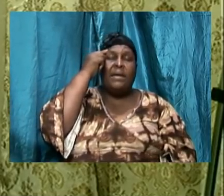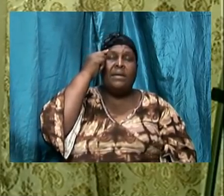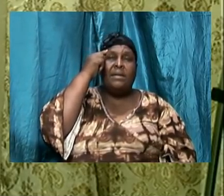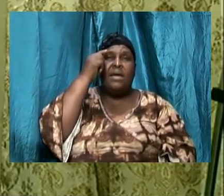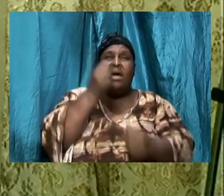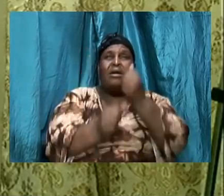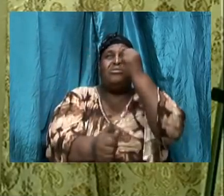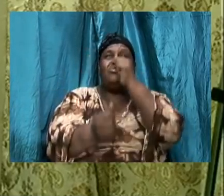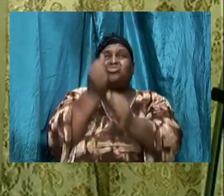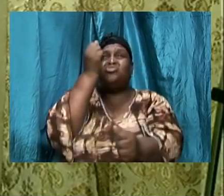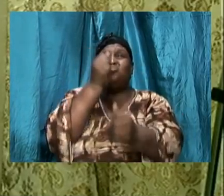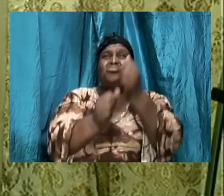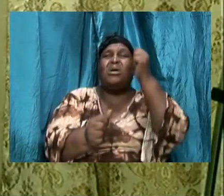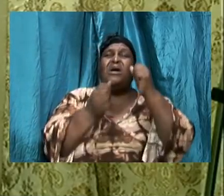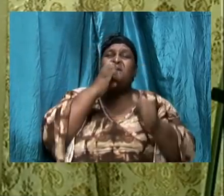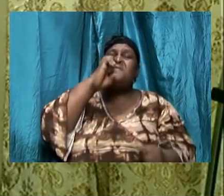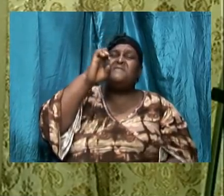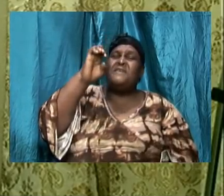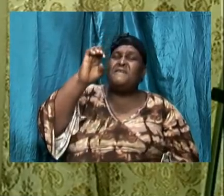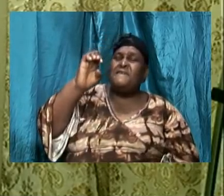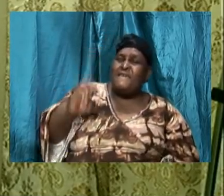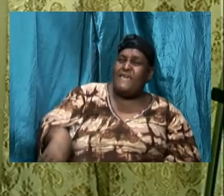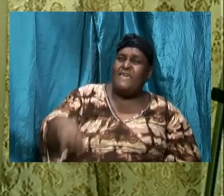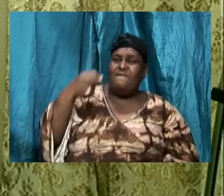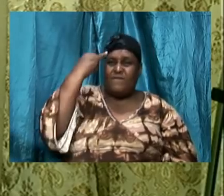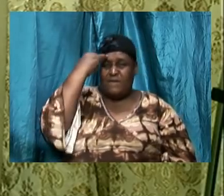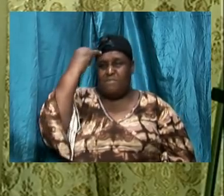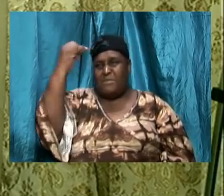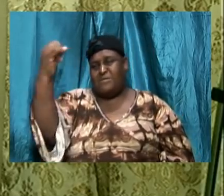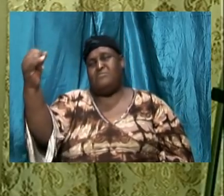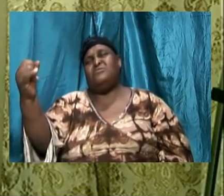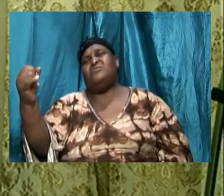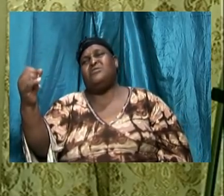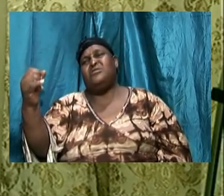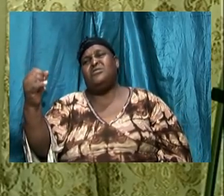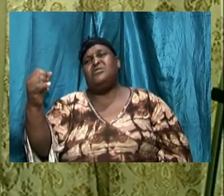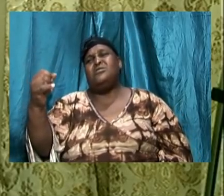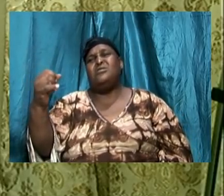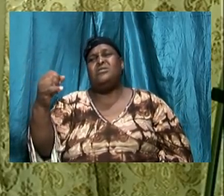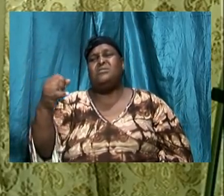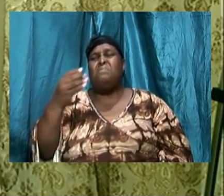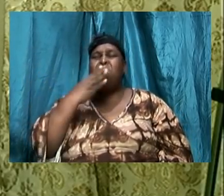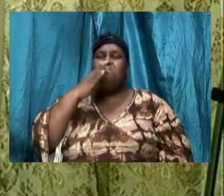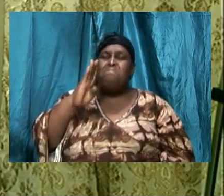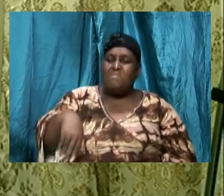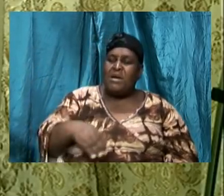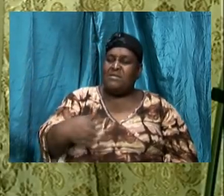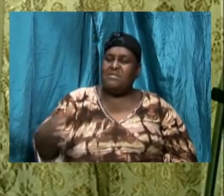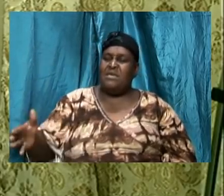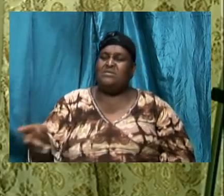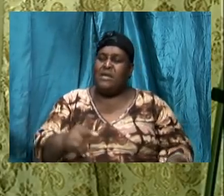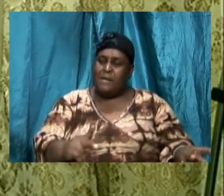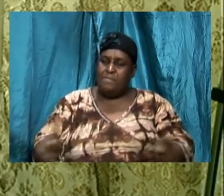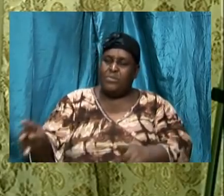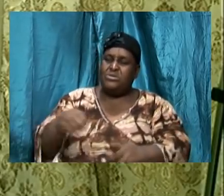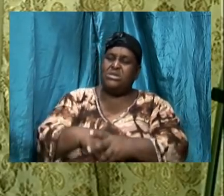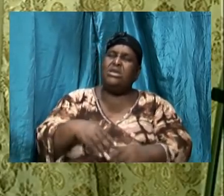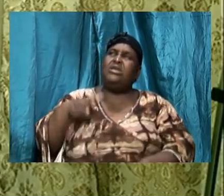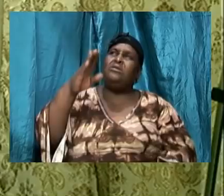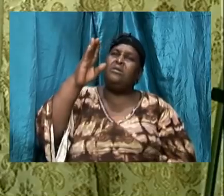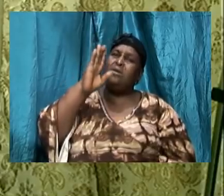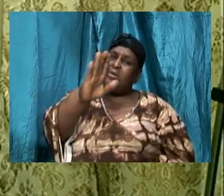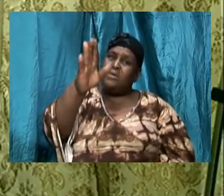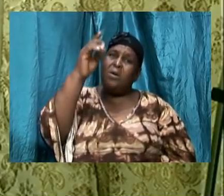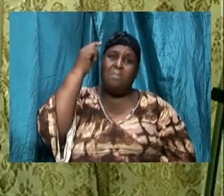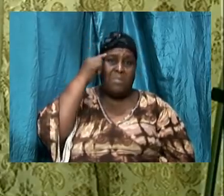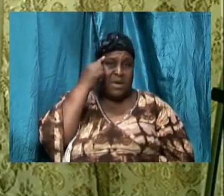imaginations and tear down those strongholds that have been planted there by Satan because he knows